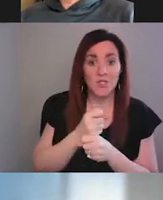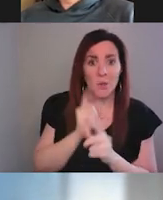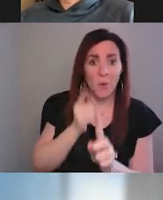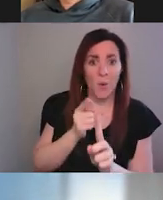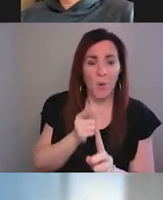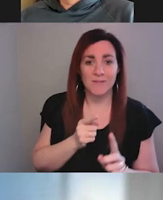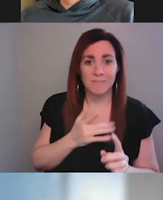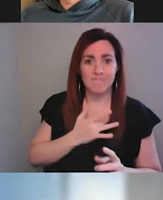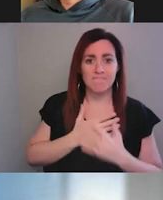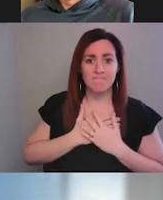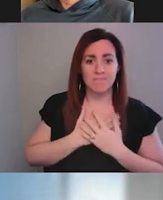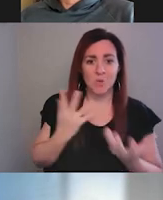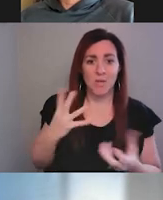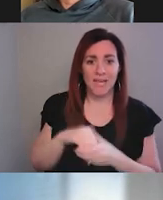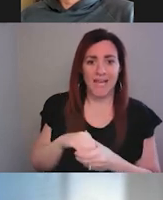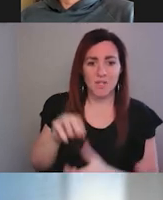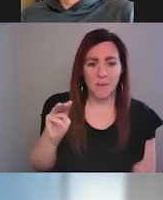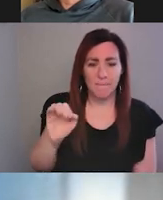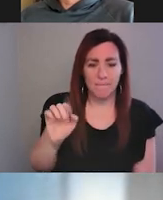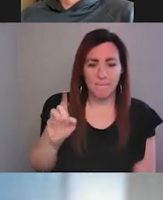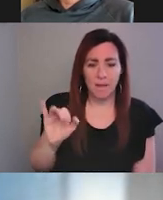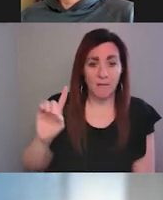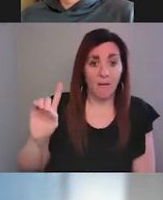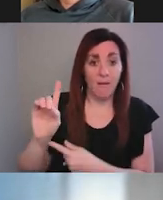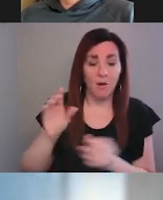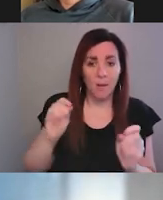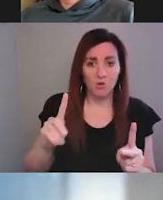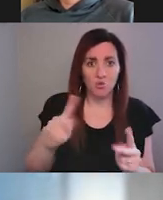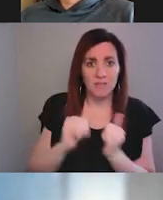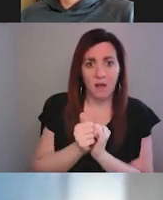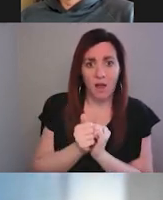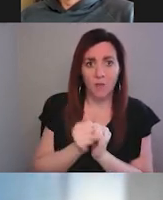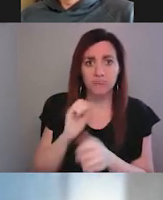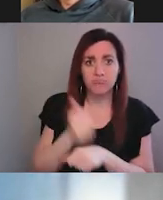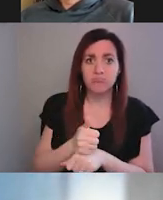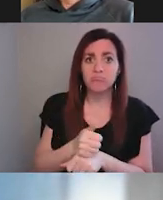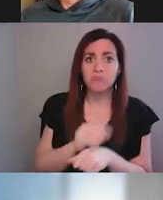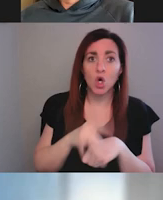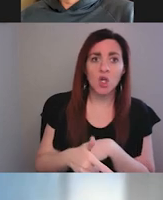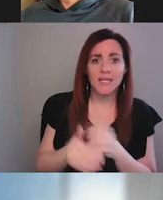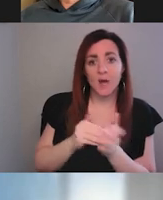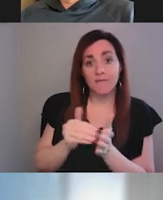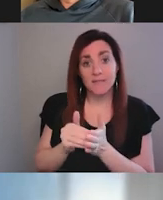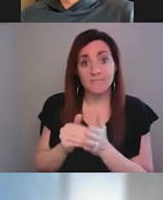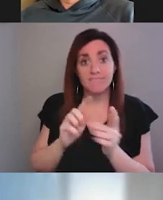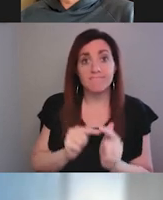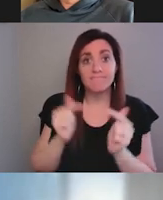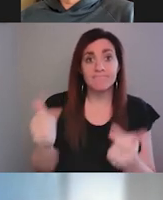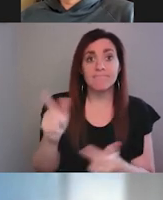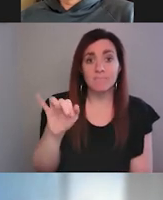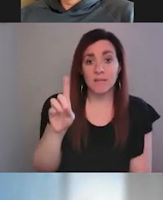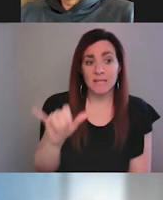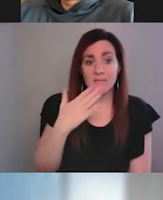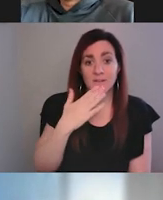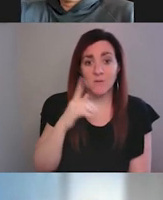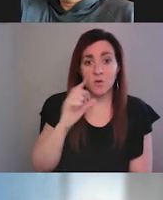Medicaid. And here's some opportunities that you can be thinking about in terms of how to do that early and often. So with that, we'll turn it back to you, Lindsay. Thanks for